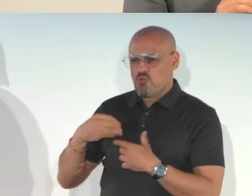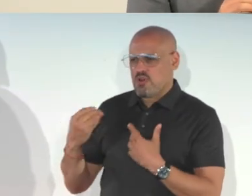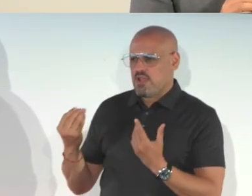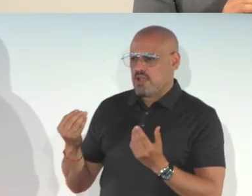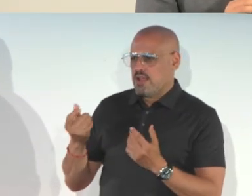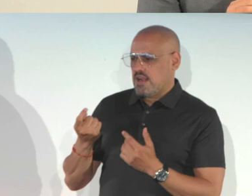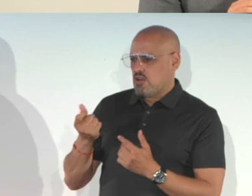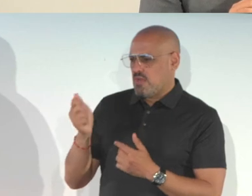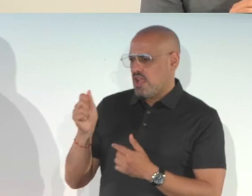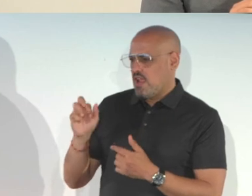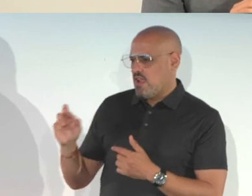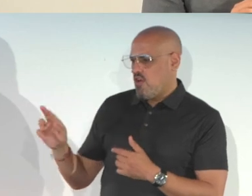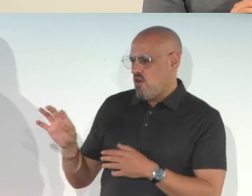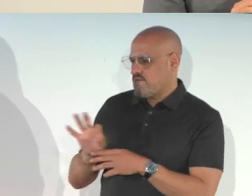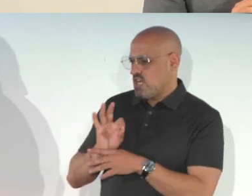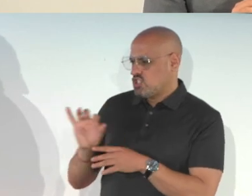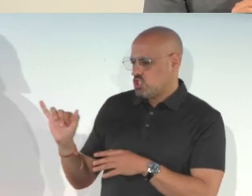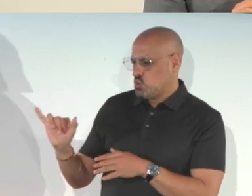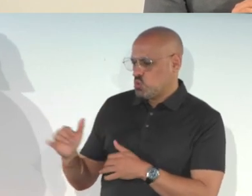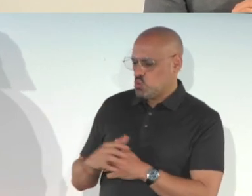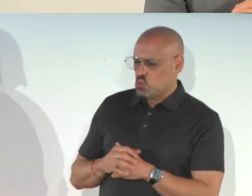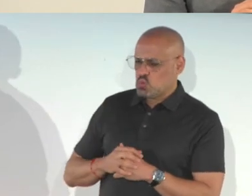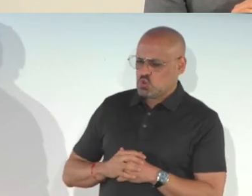of AR functionality as well.